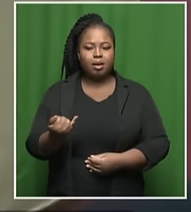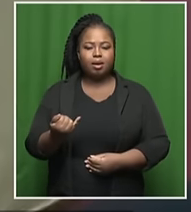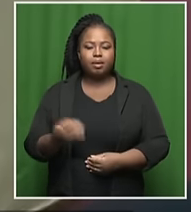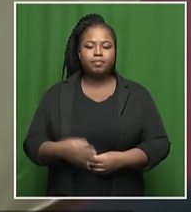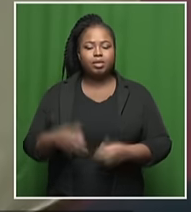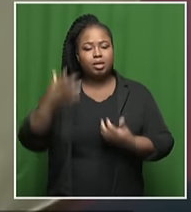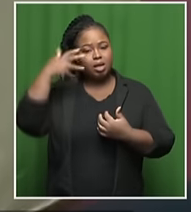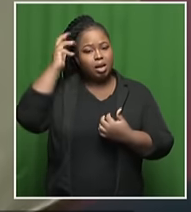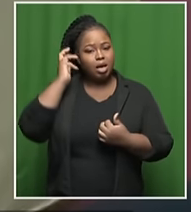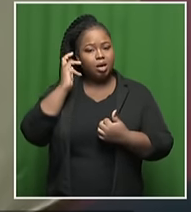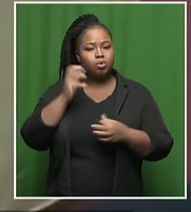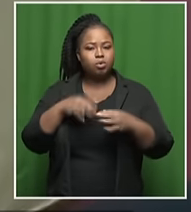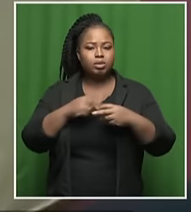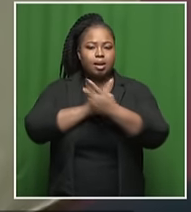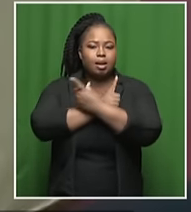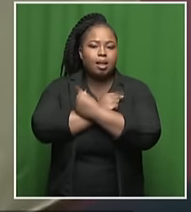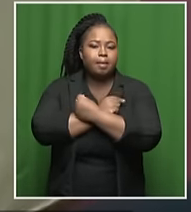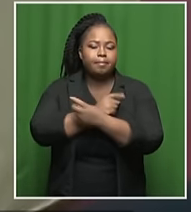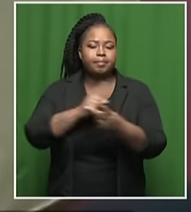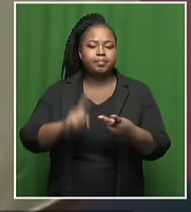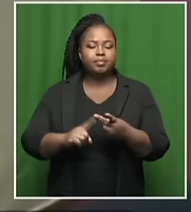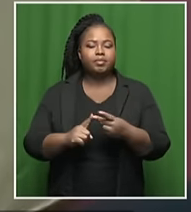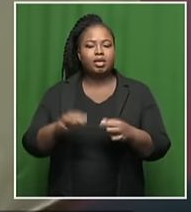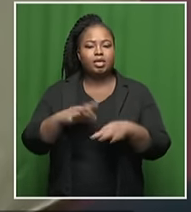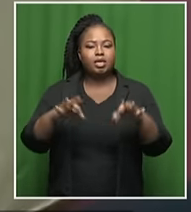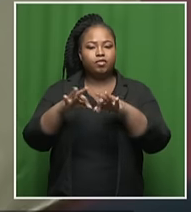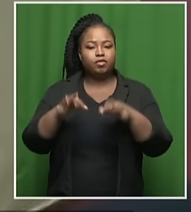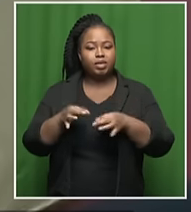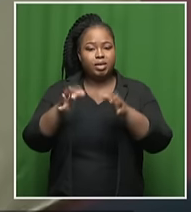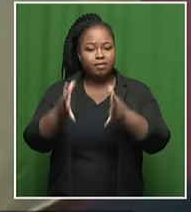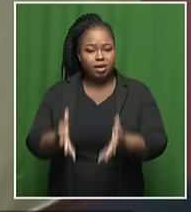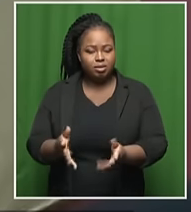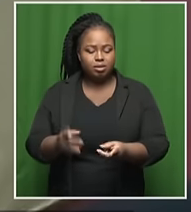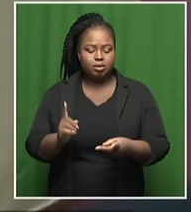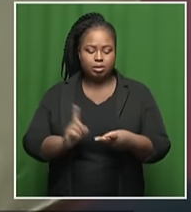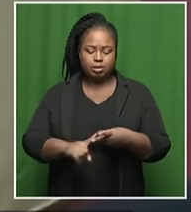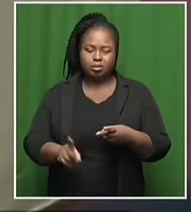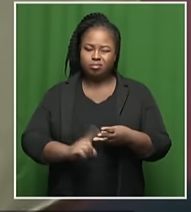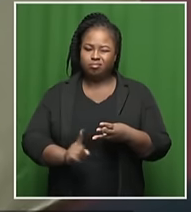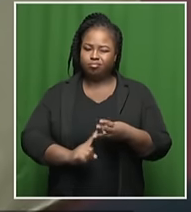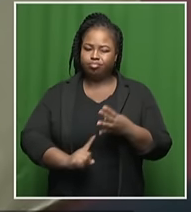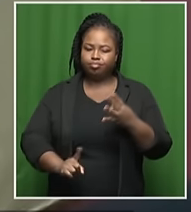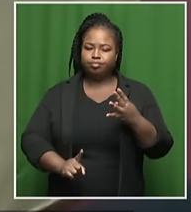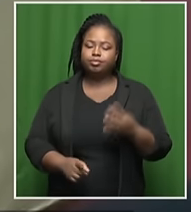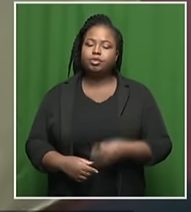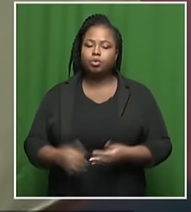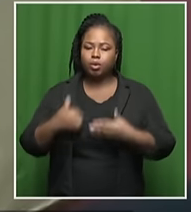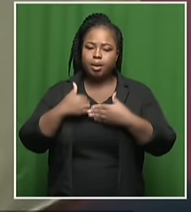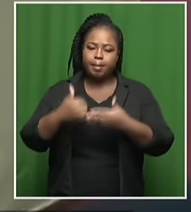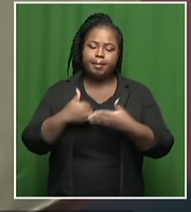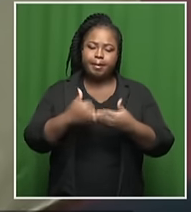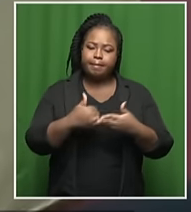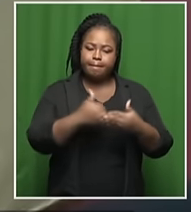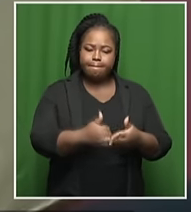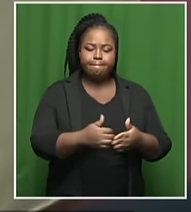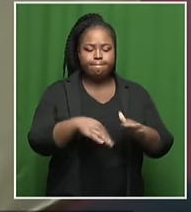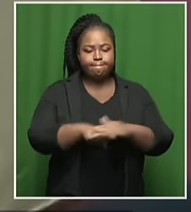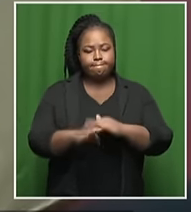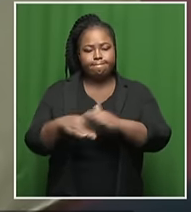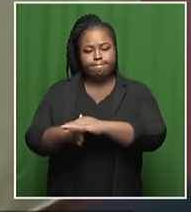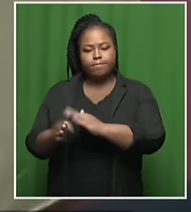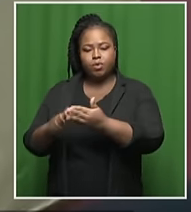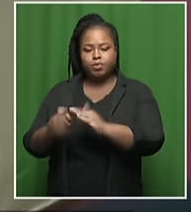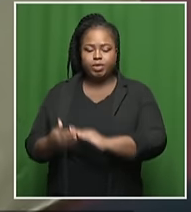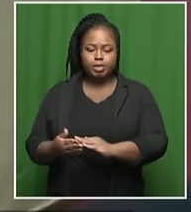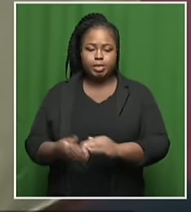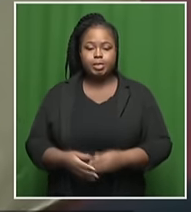Lions Club, Gift of the Givers, Yield Our Land. There's a number of them that come in and then they assist in the areas that we